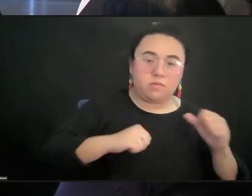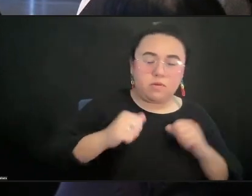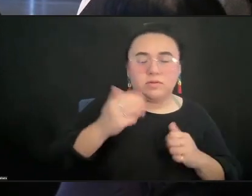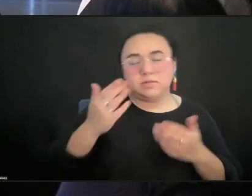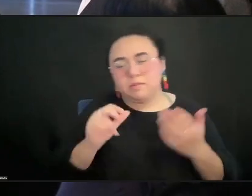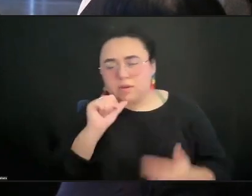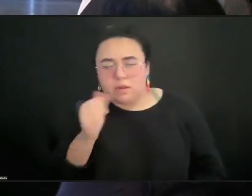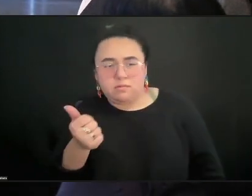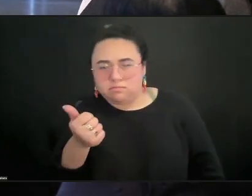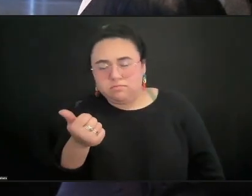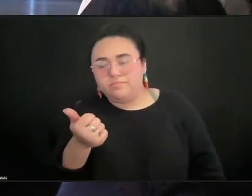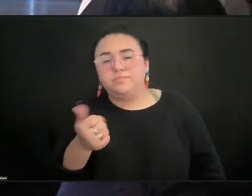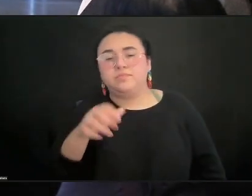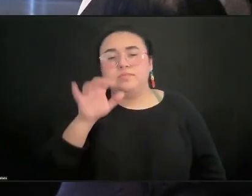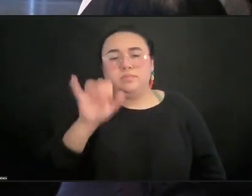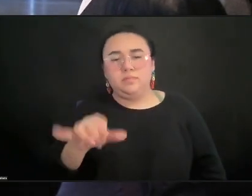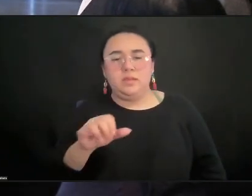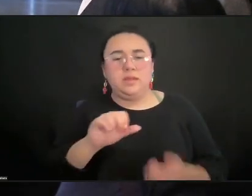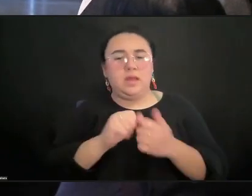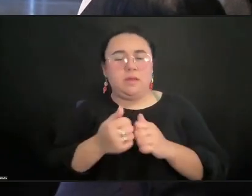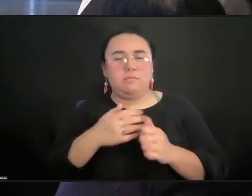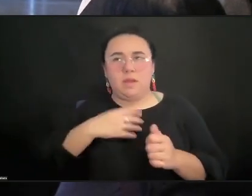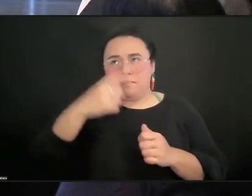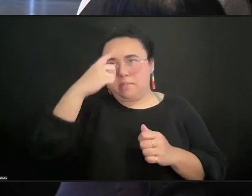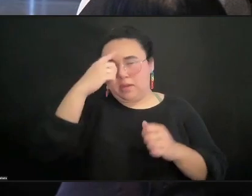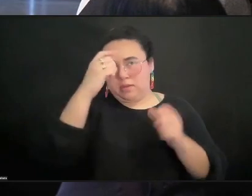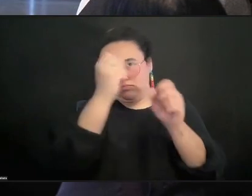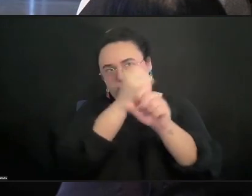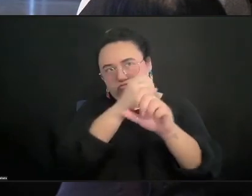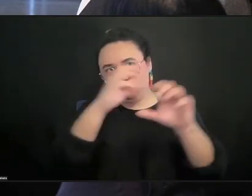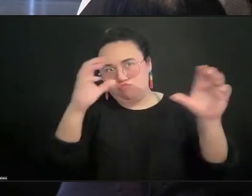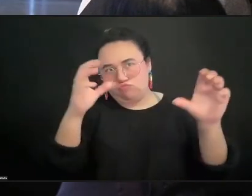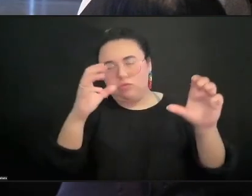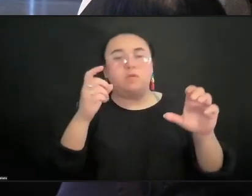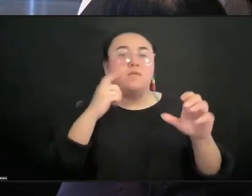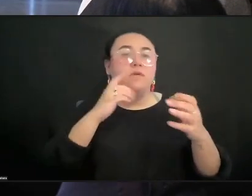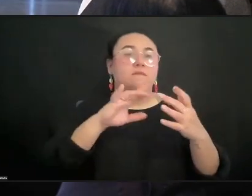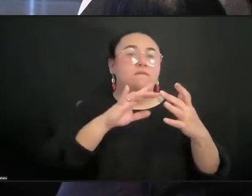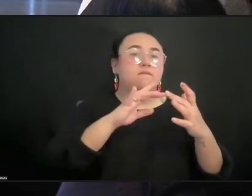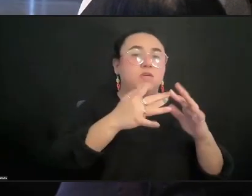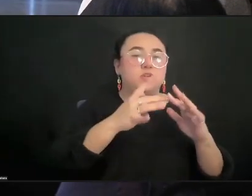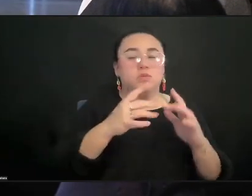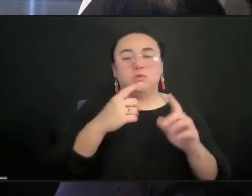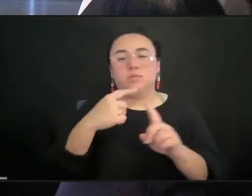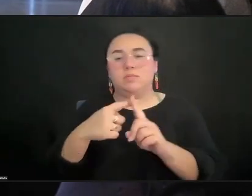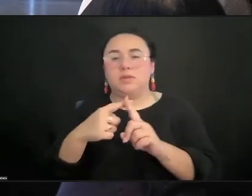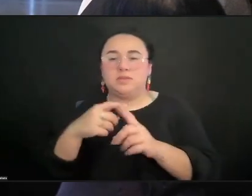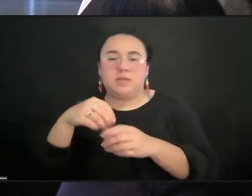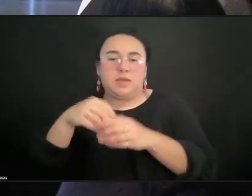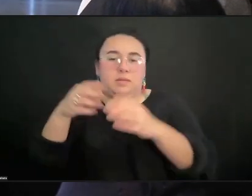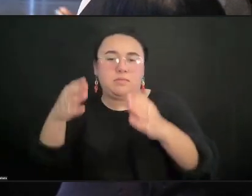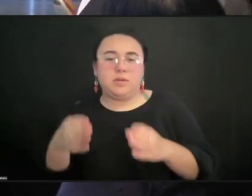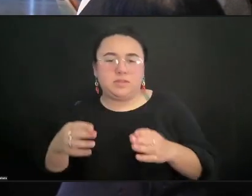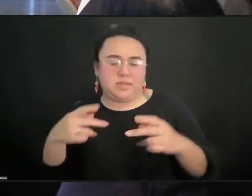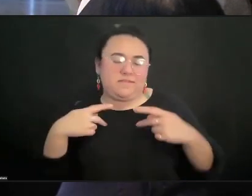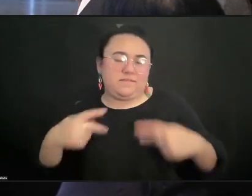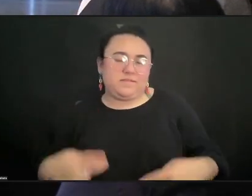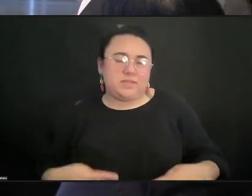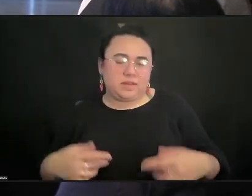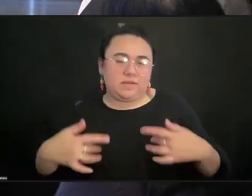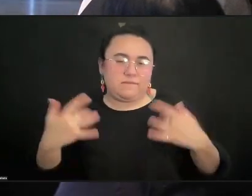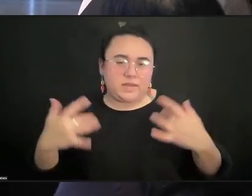So that's sort of where my mind is going when I think about virtual and physical. And, you know, there is things like Microsoft